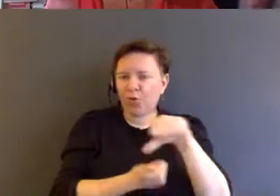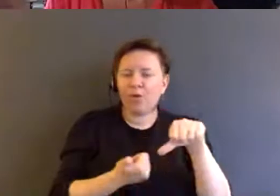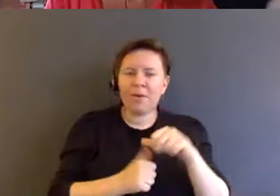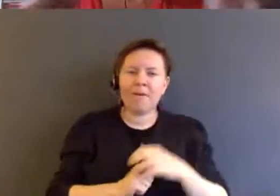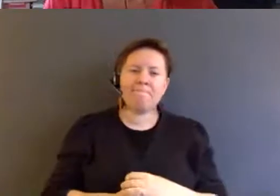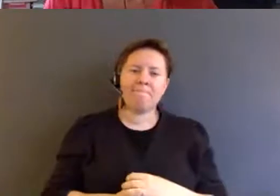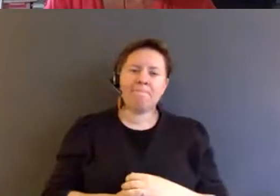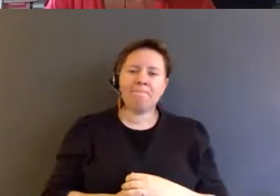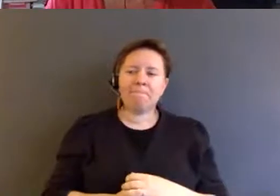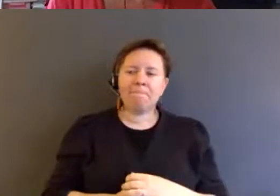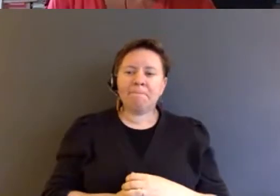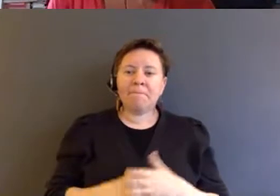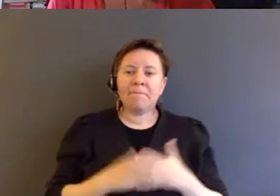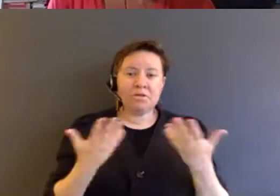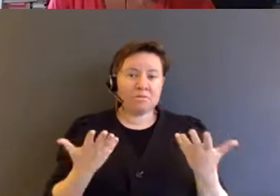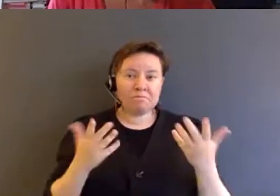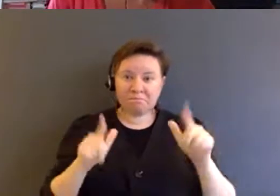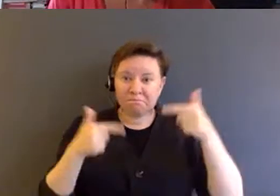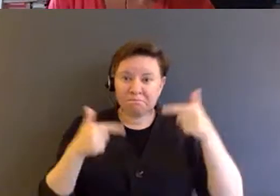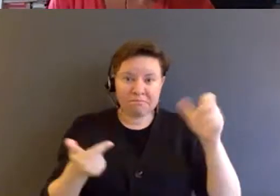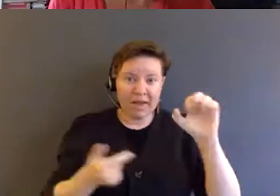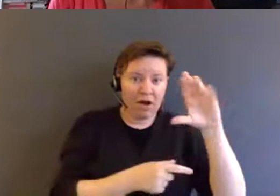So Erica and Dean.